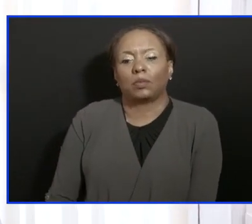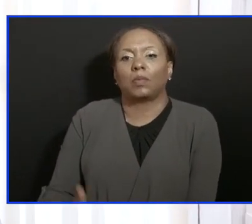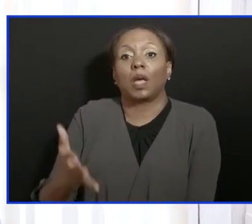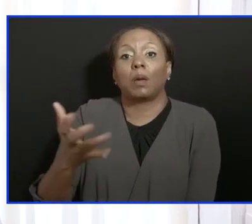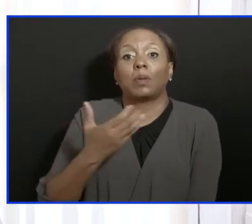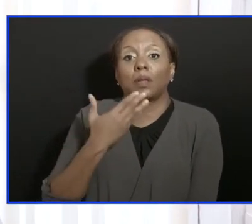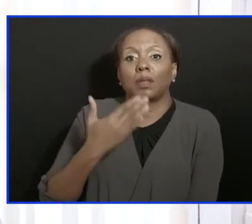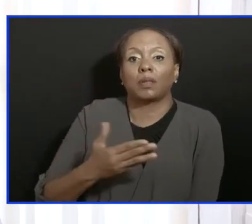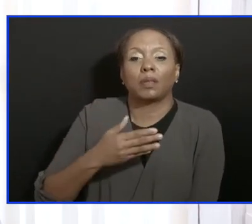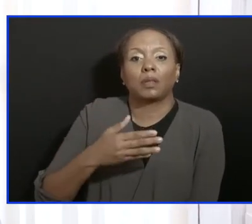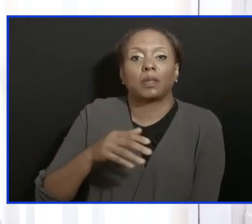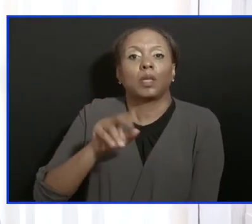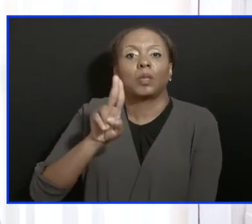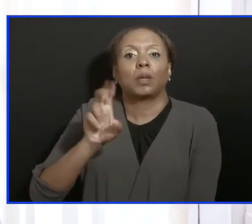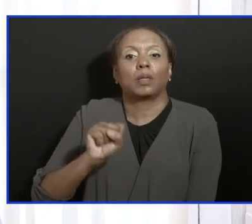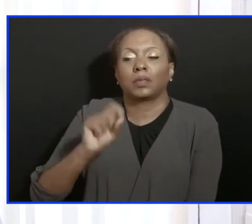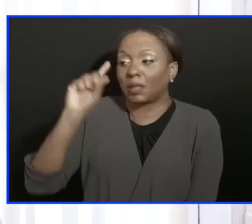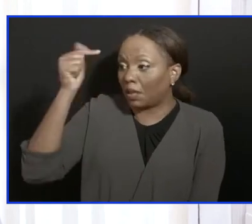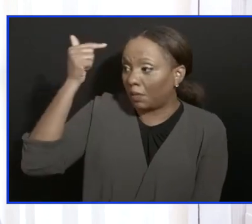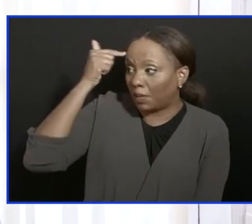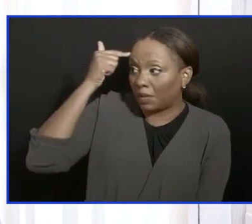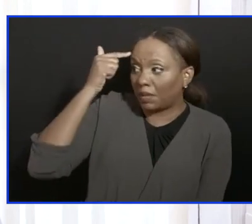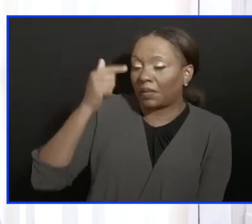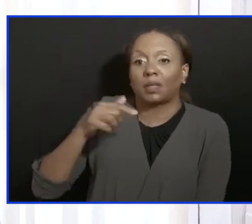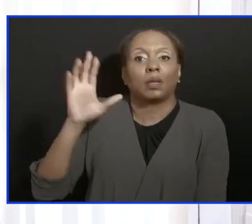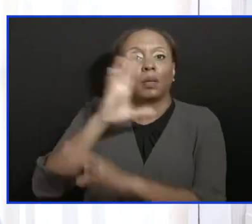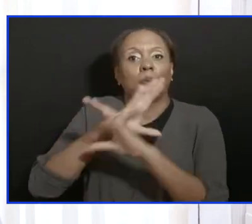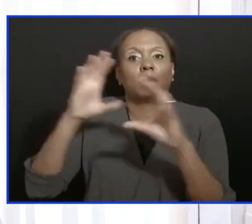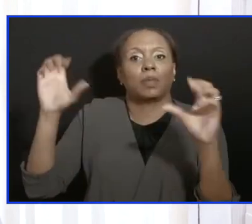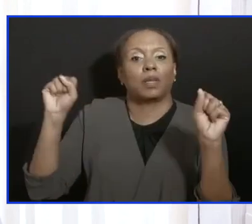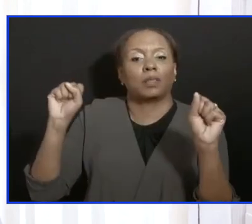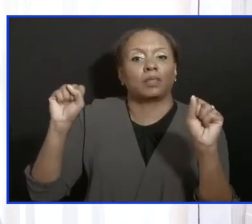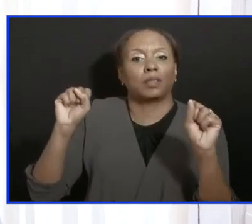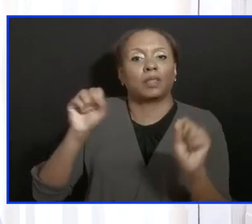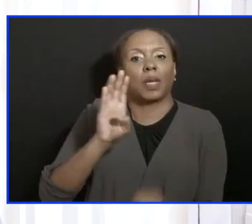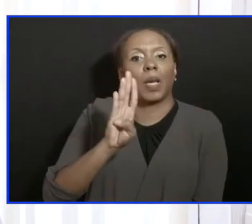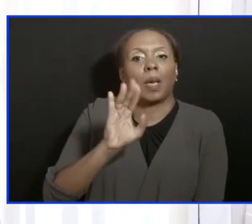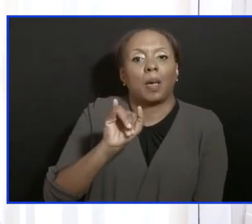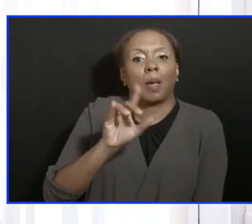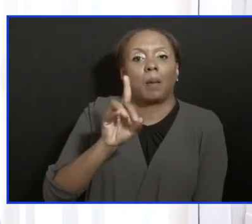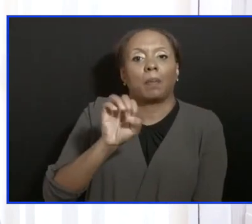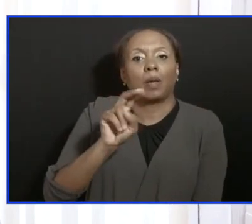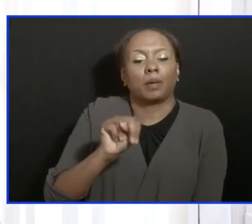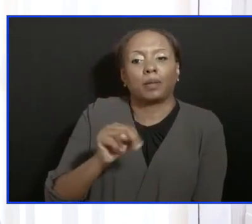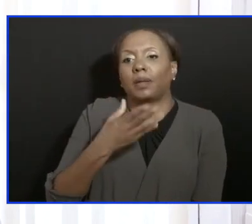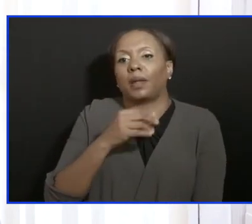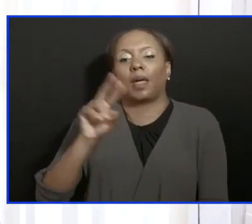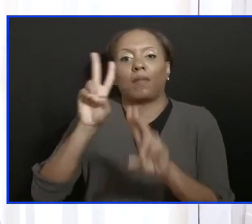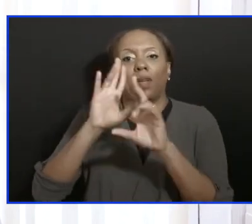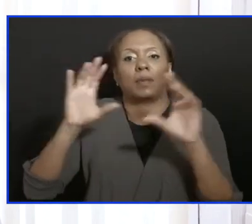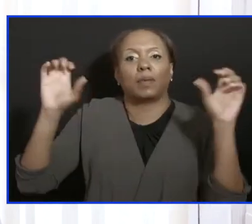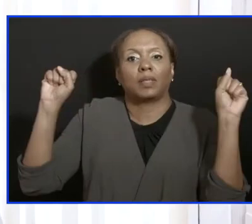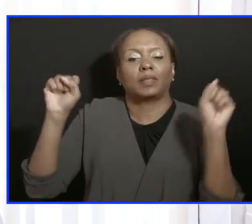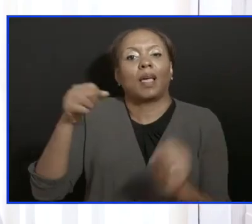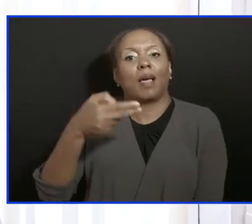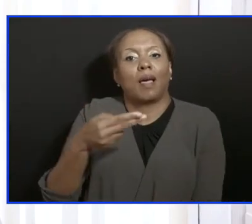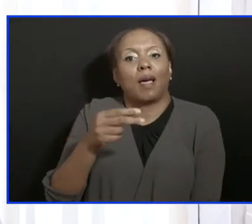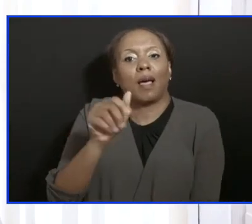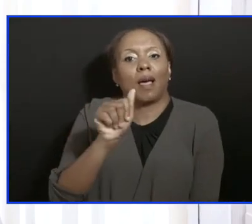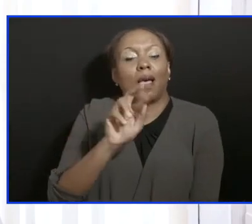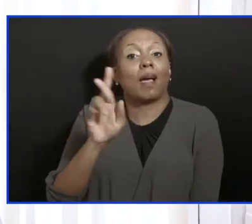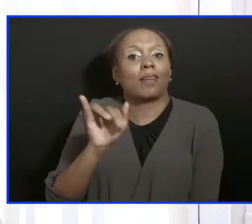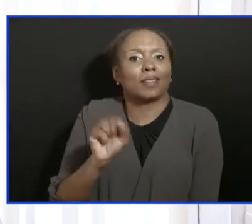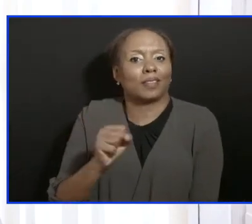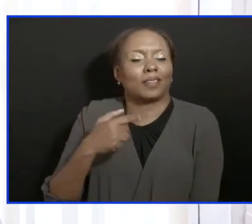United States of America, and in particular, President Biden and Vice President Kamala Harris. I met with Vice President Harris just last